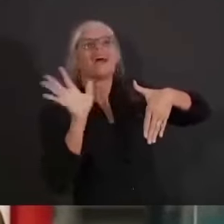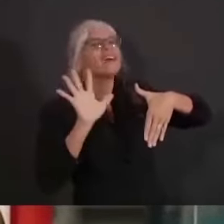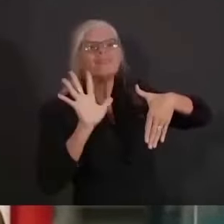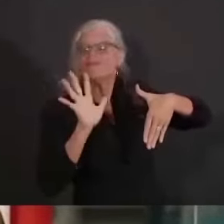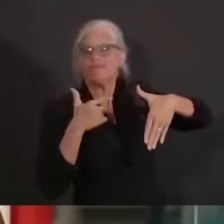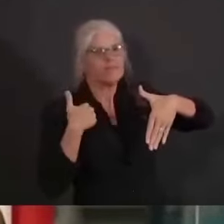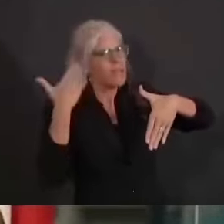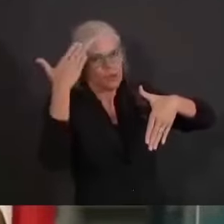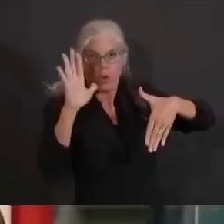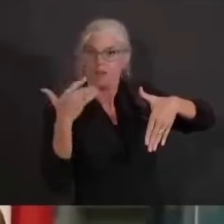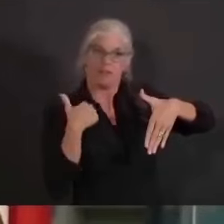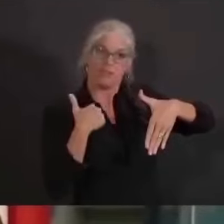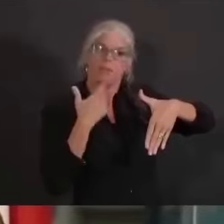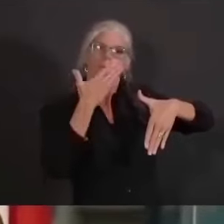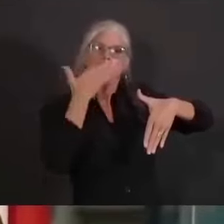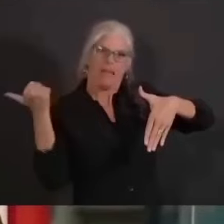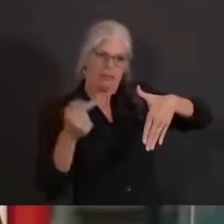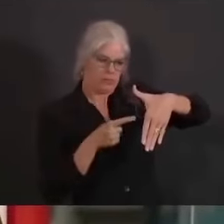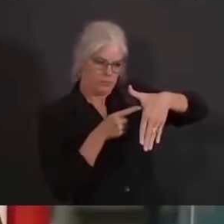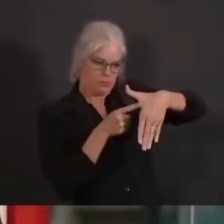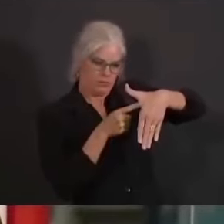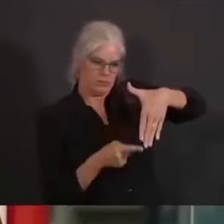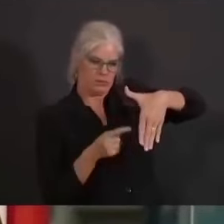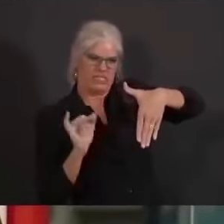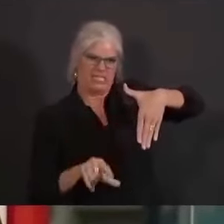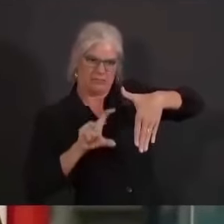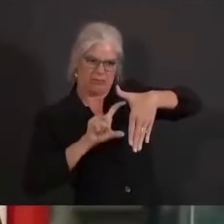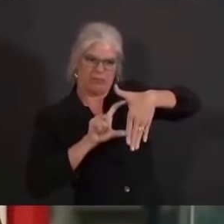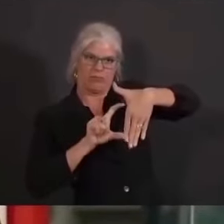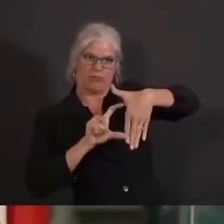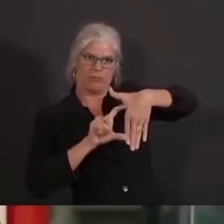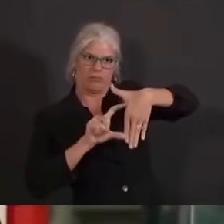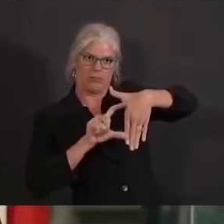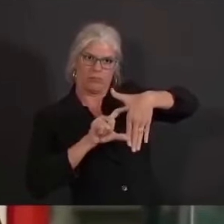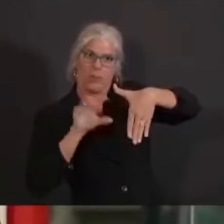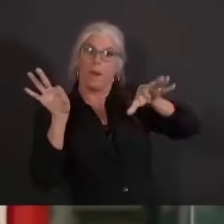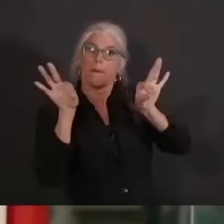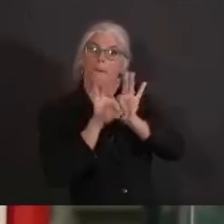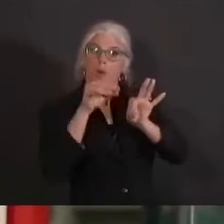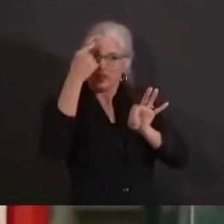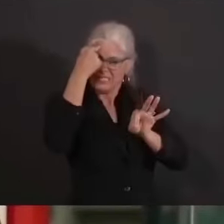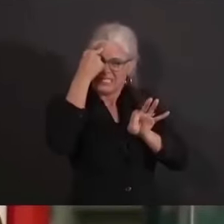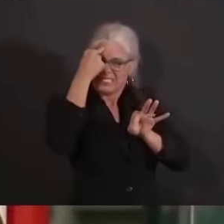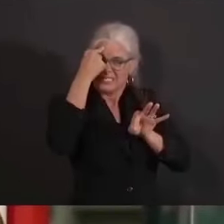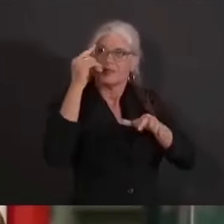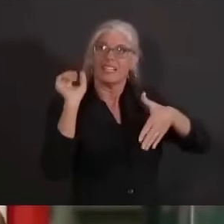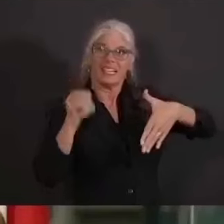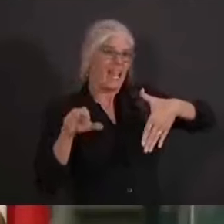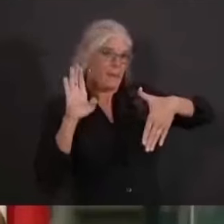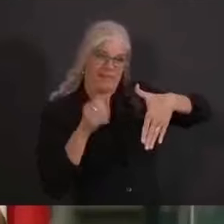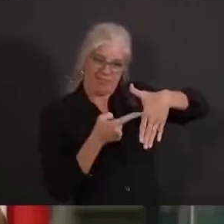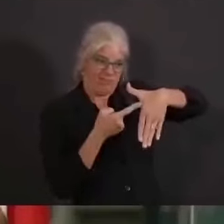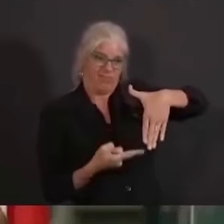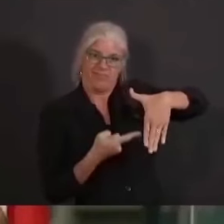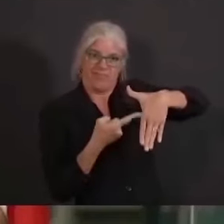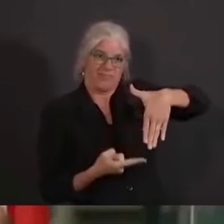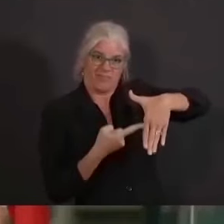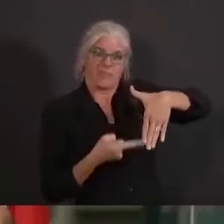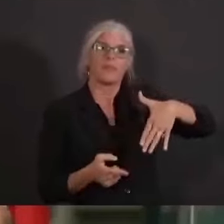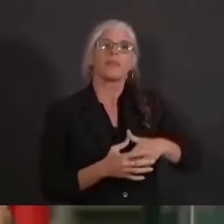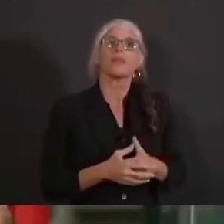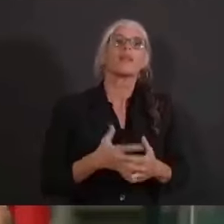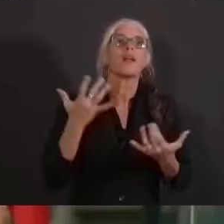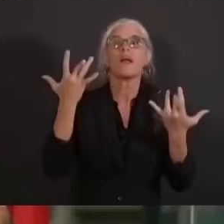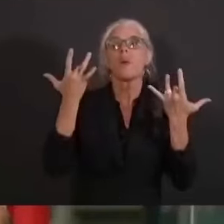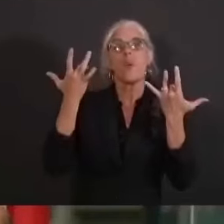possibilities when it comes to this storm so just be mindful of that and and let that uncertainty influence your